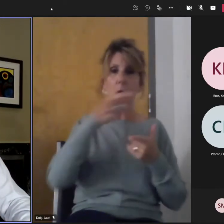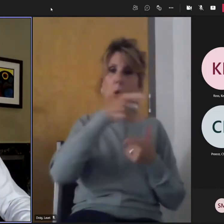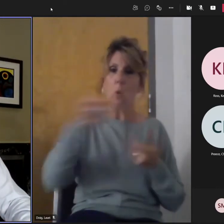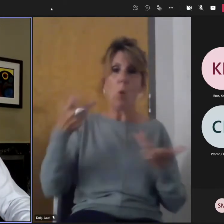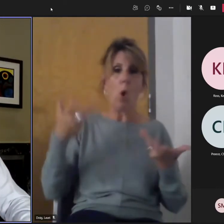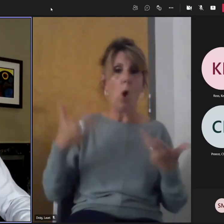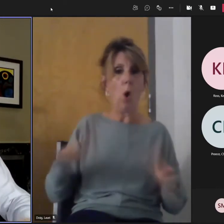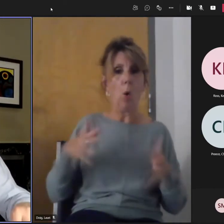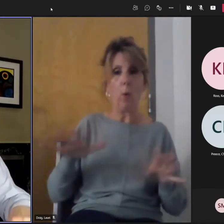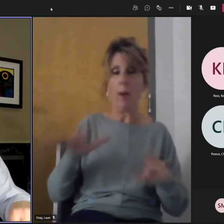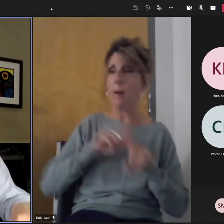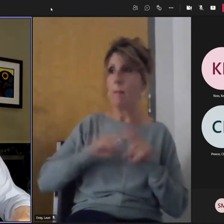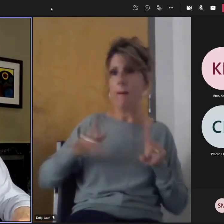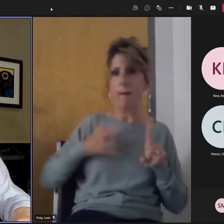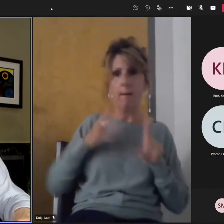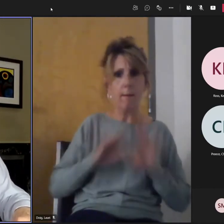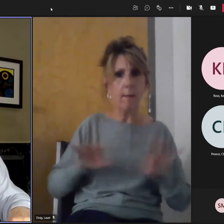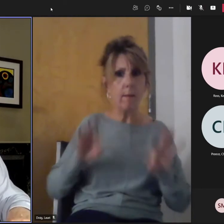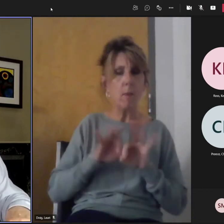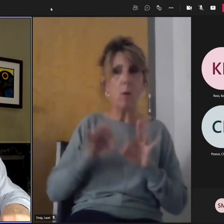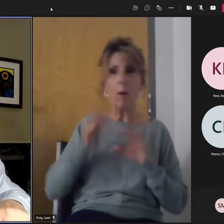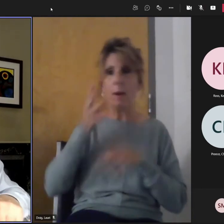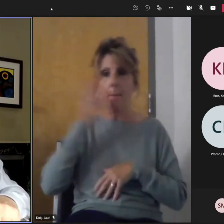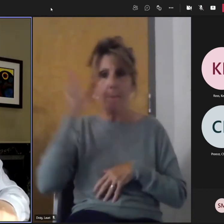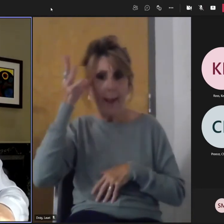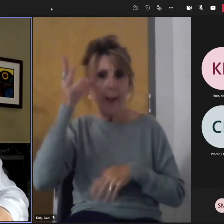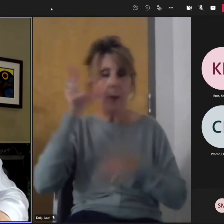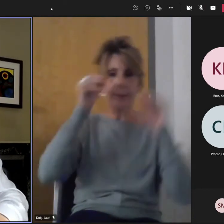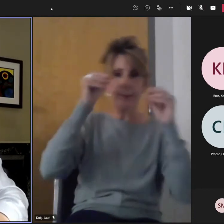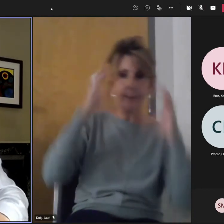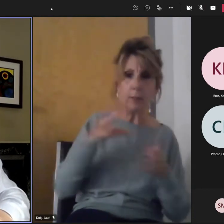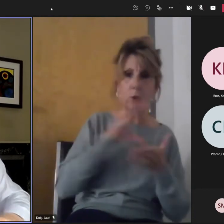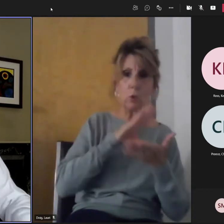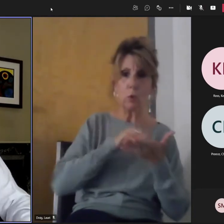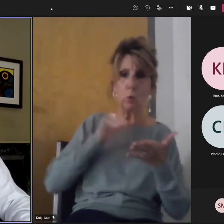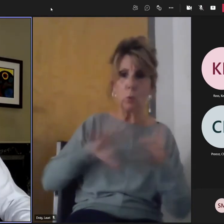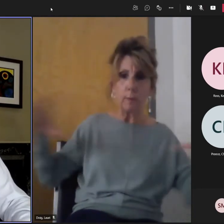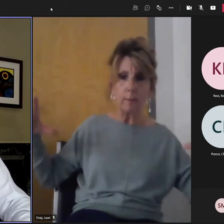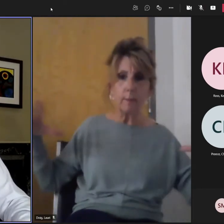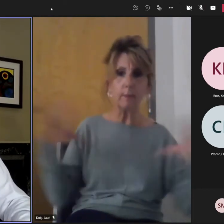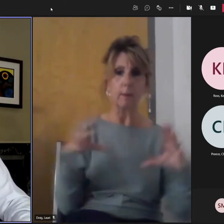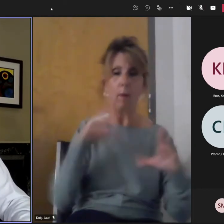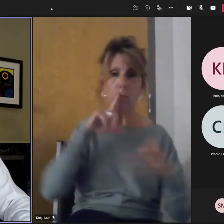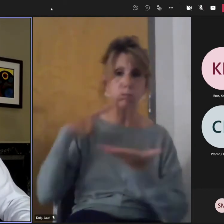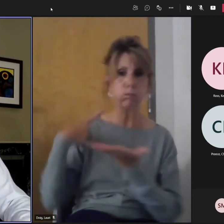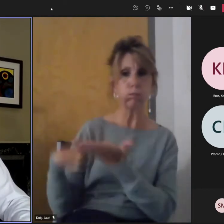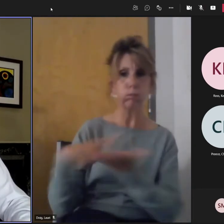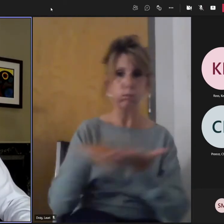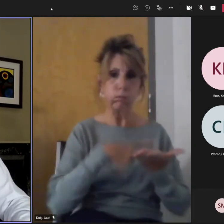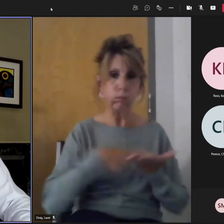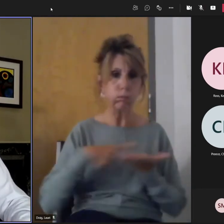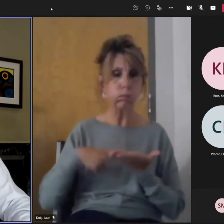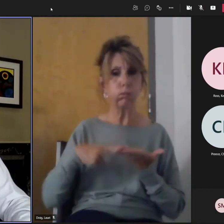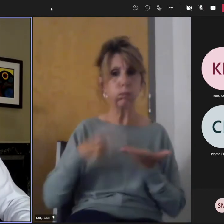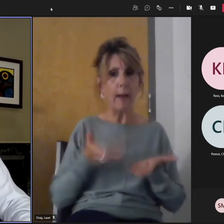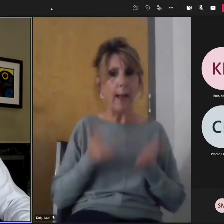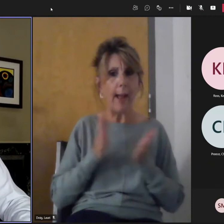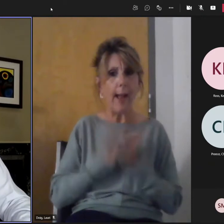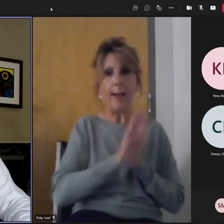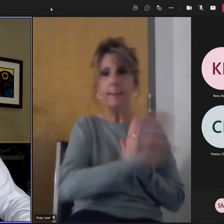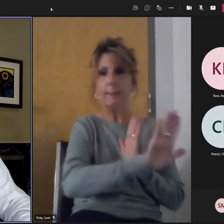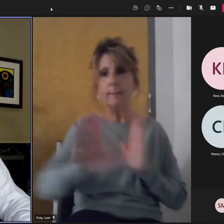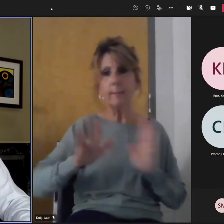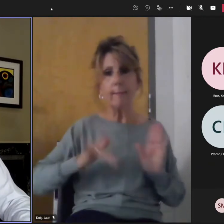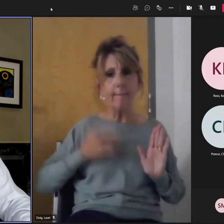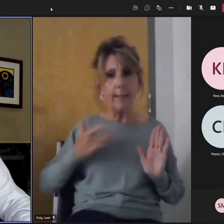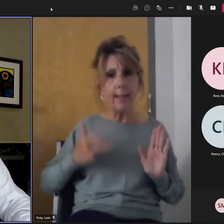to say, OK, what have we learned from the pandemic that has given us ideas about how to how to involve parents